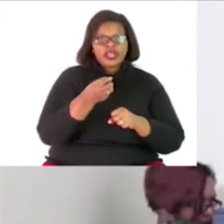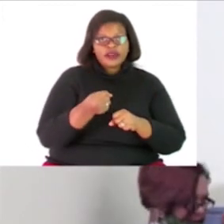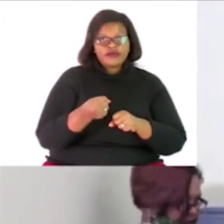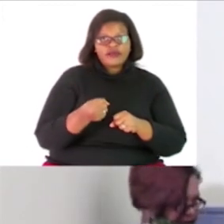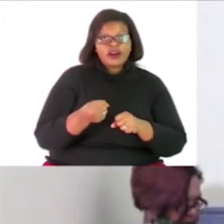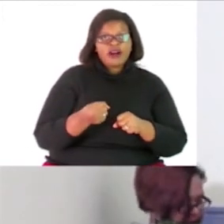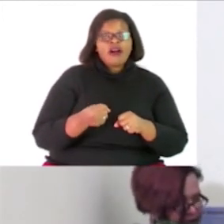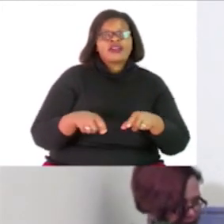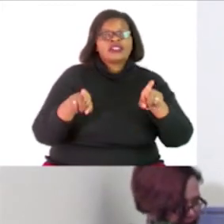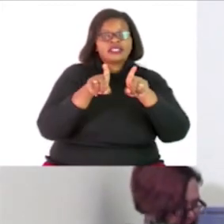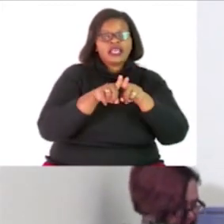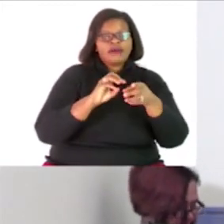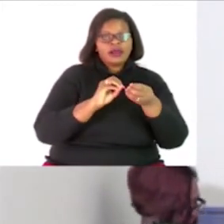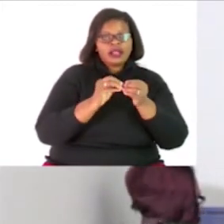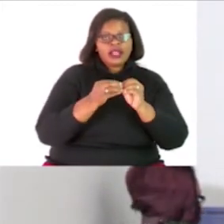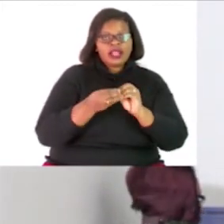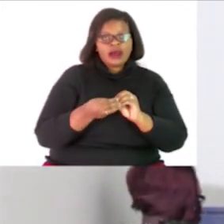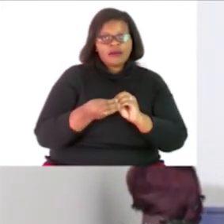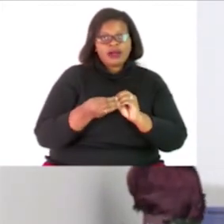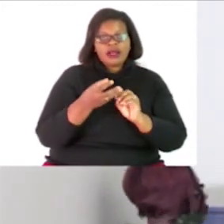in these two sets of numbers